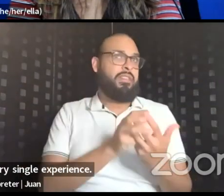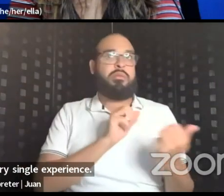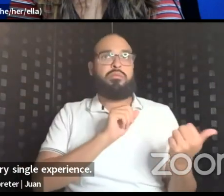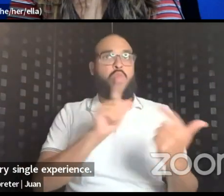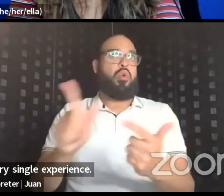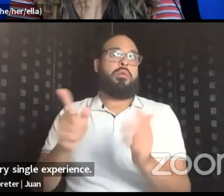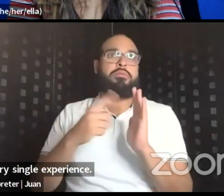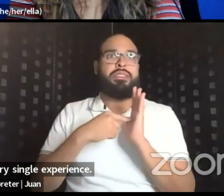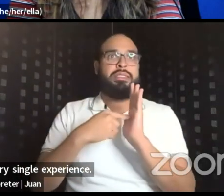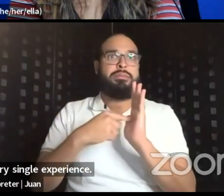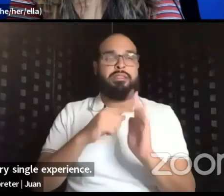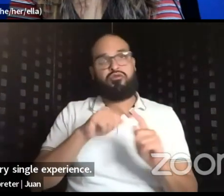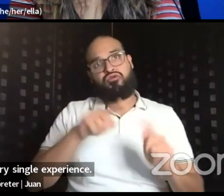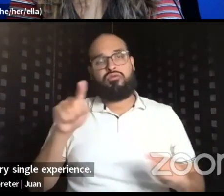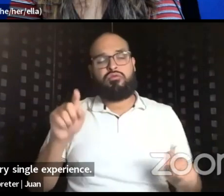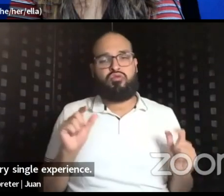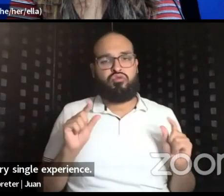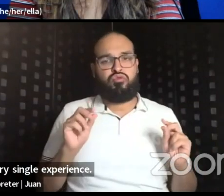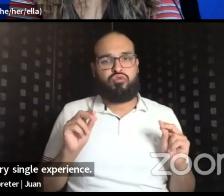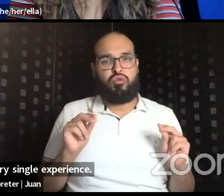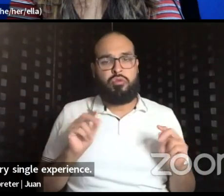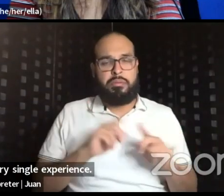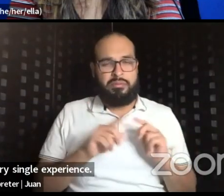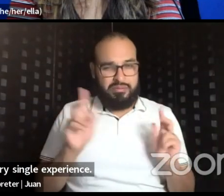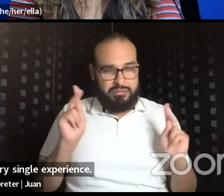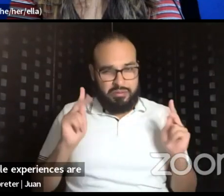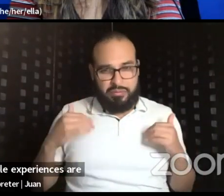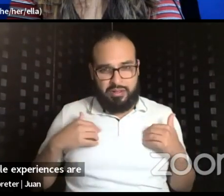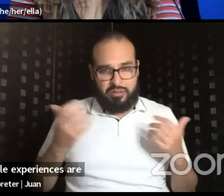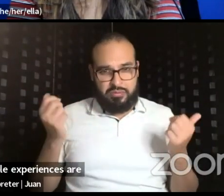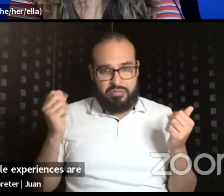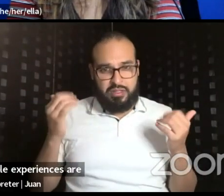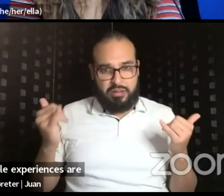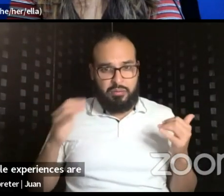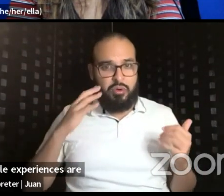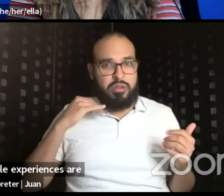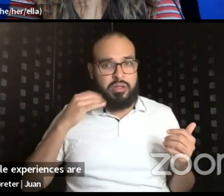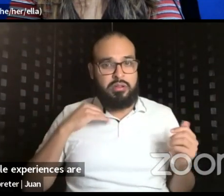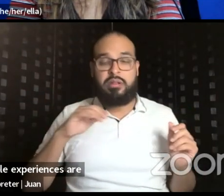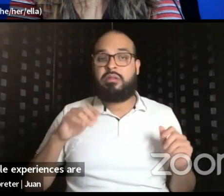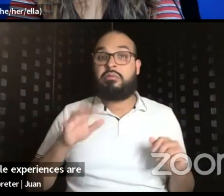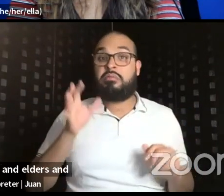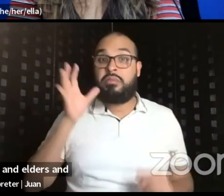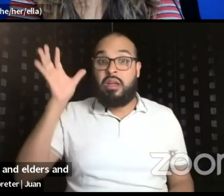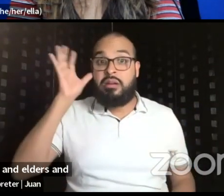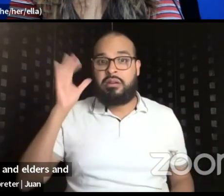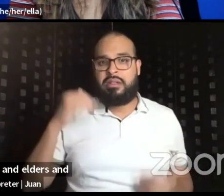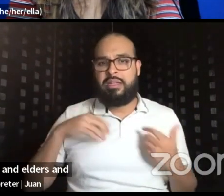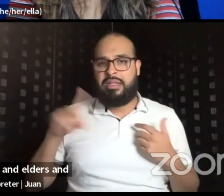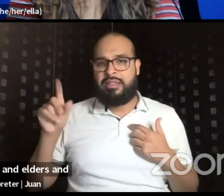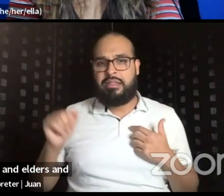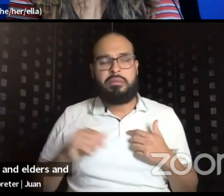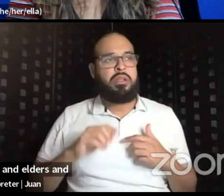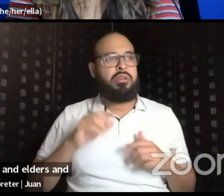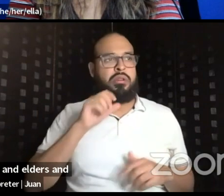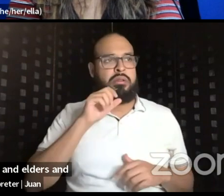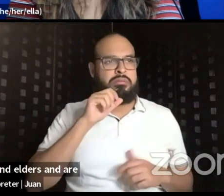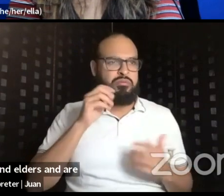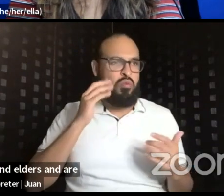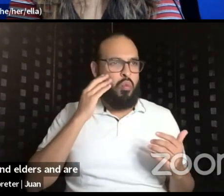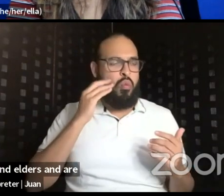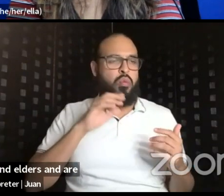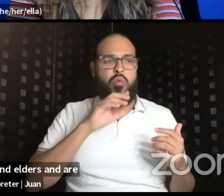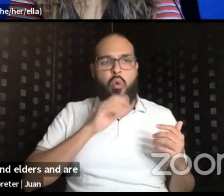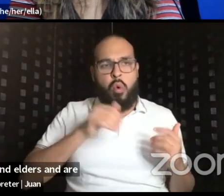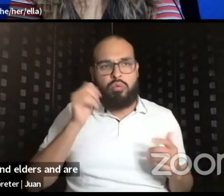but also so many of us have multiple experiences, are caring for people with disabilities and elders and are from, you know, historically